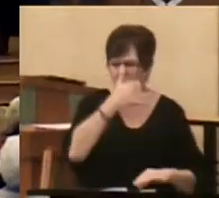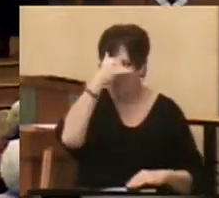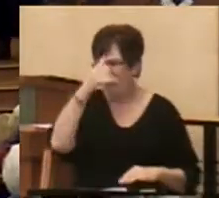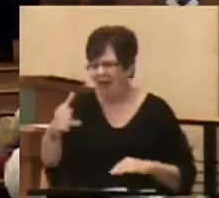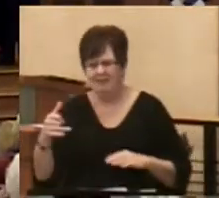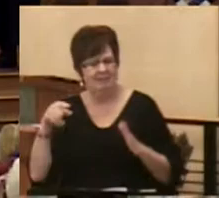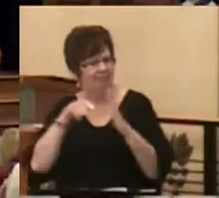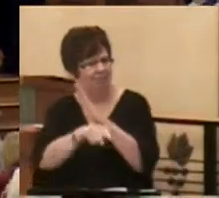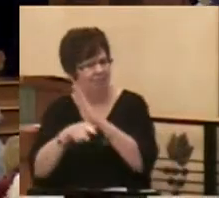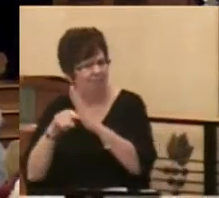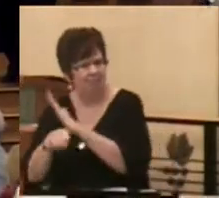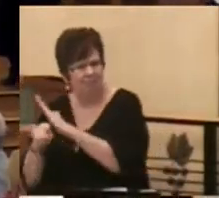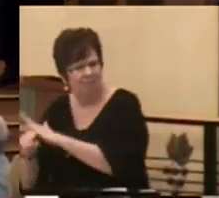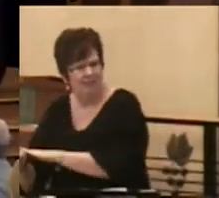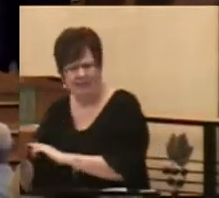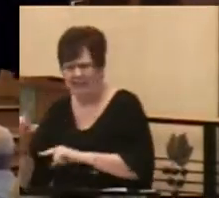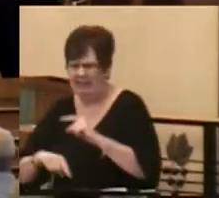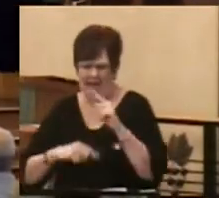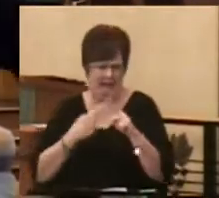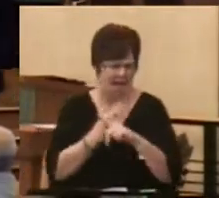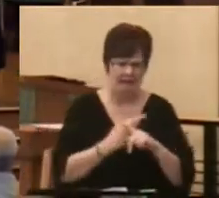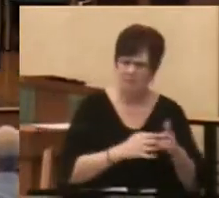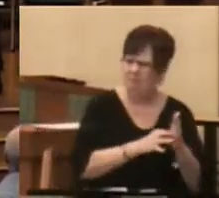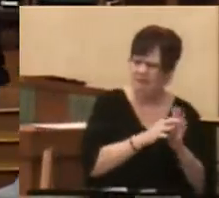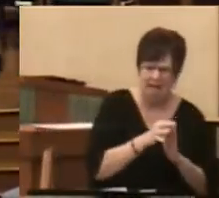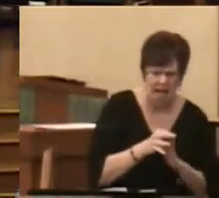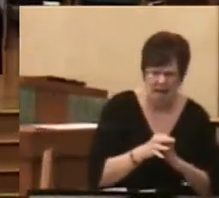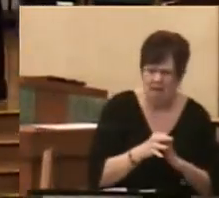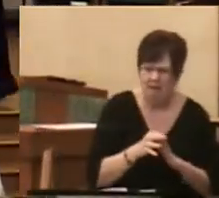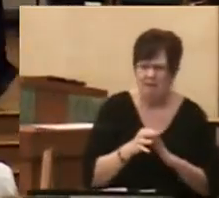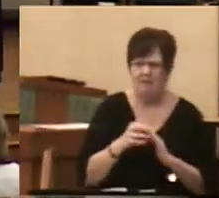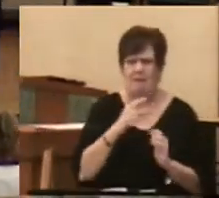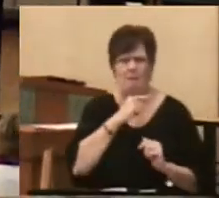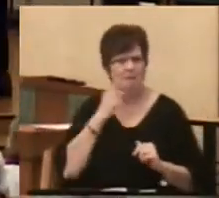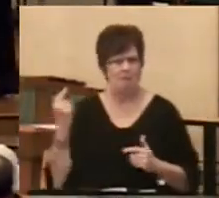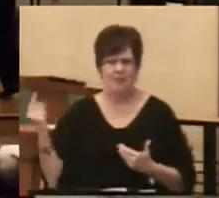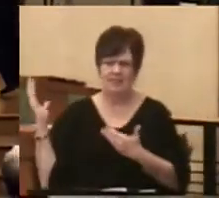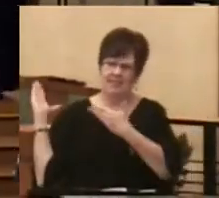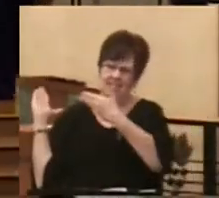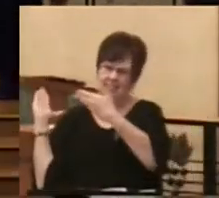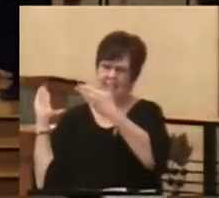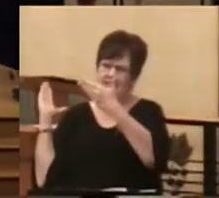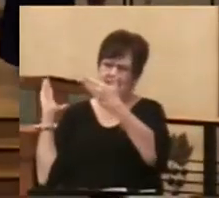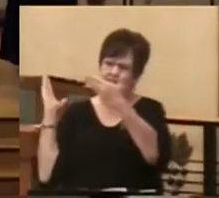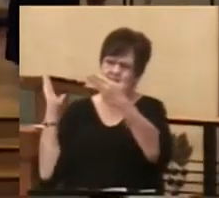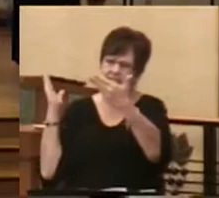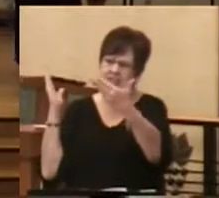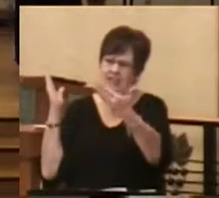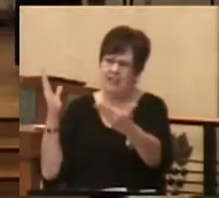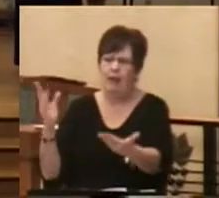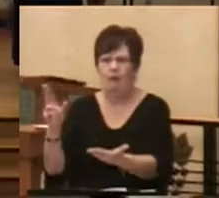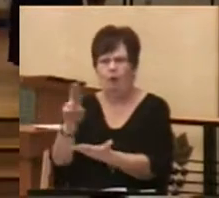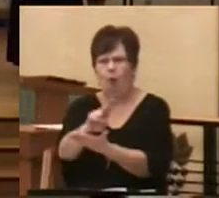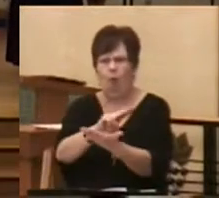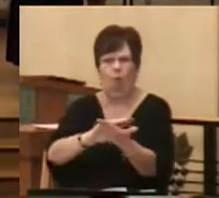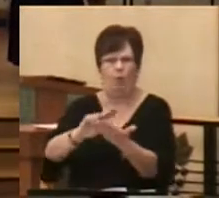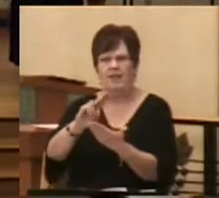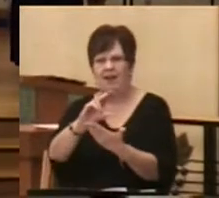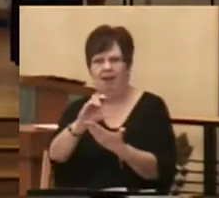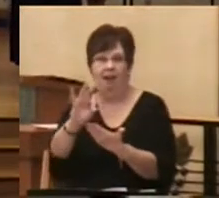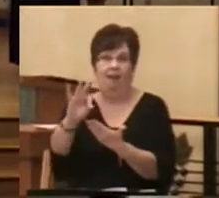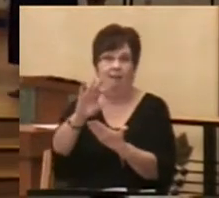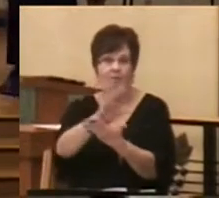keep count. The priests carry the Ark into the inner sanctum, the Holy of Holies.